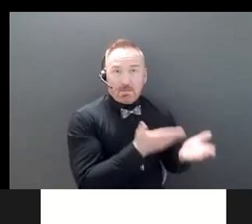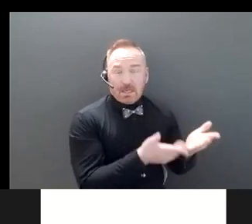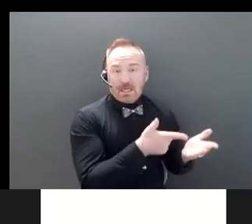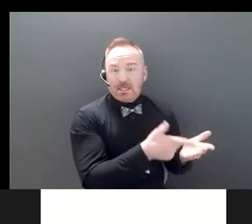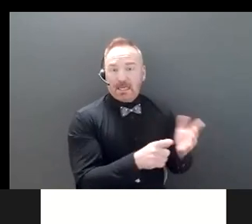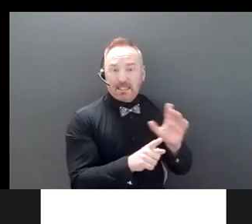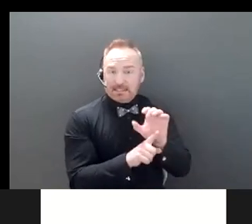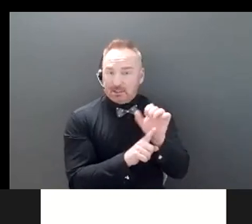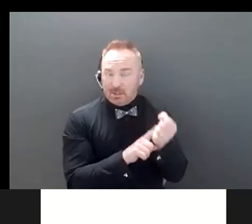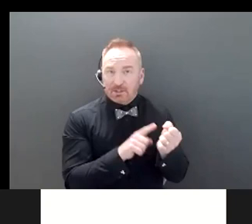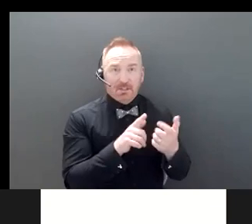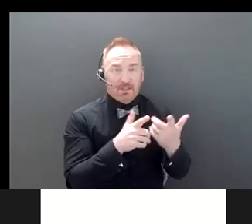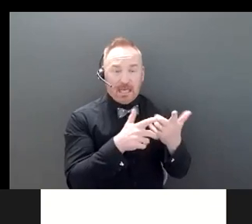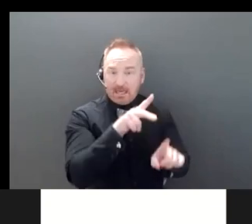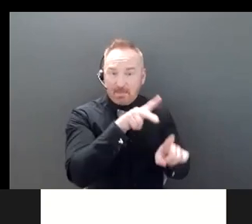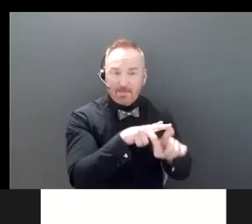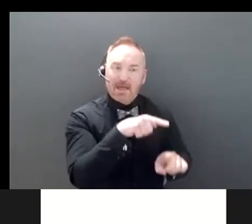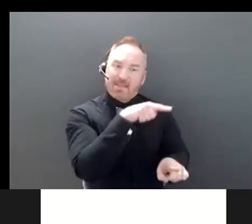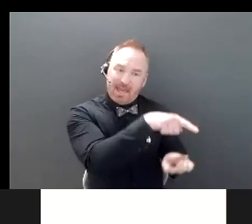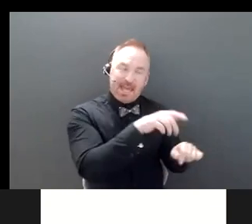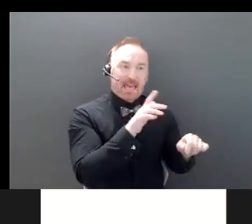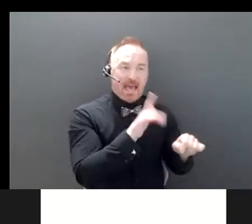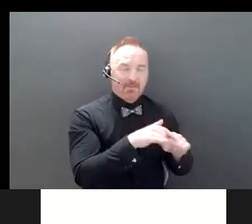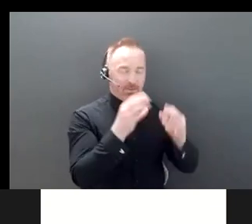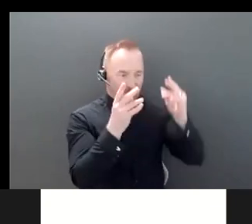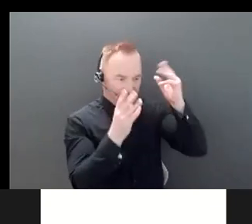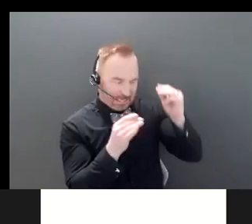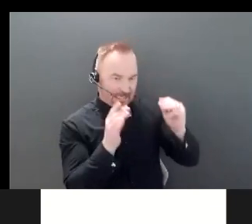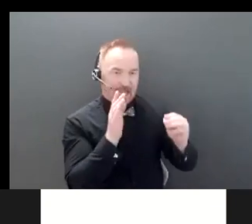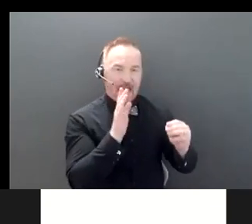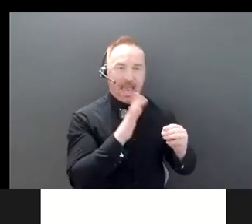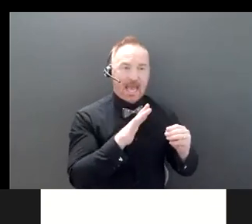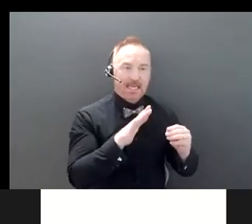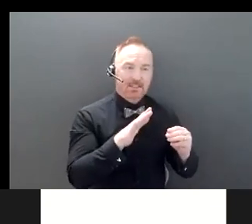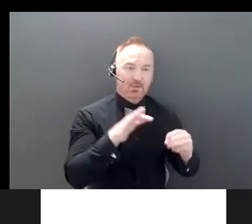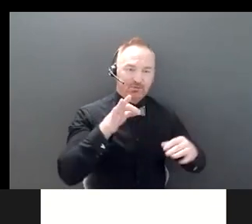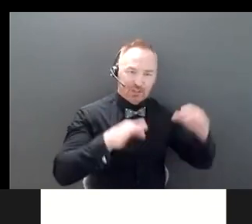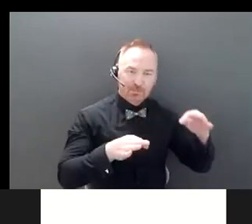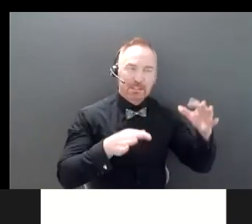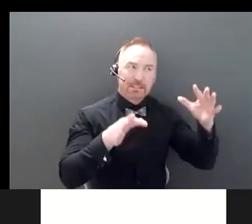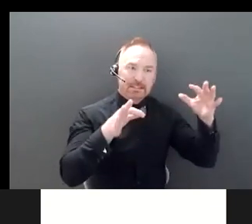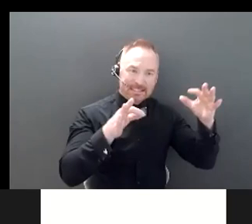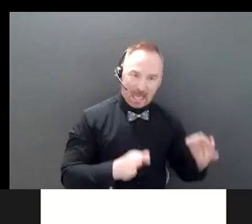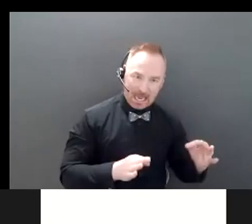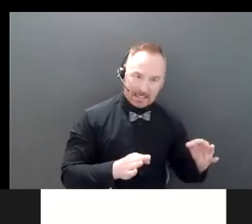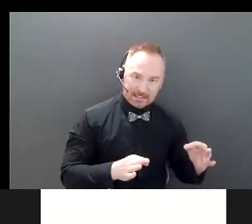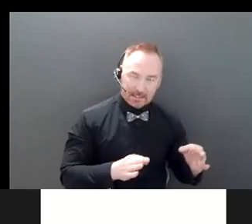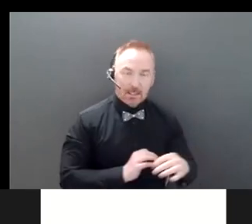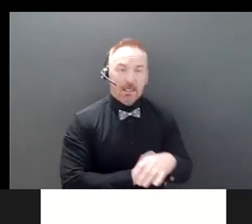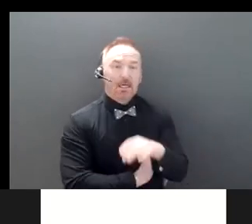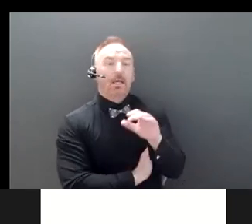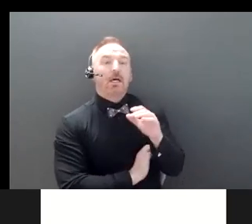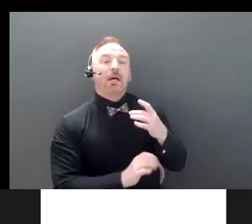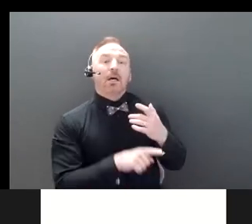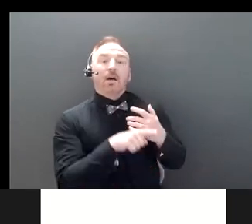they'll need to make a judgment call as to what needs to happen. You know, as securities regulators, we can't, we don't regulate what the trusted contact person